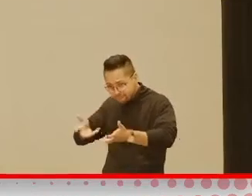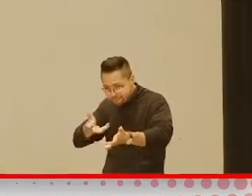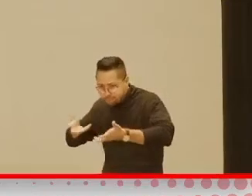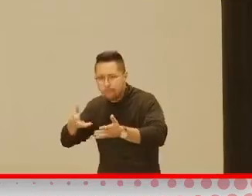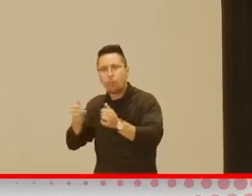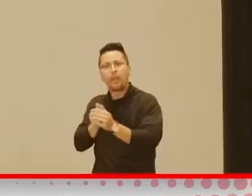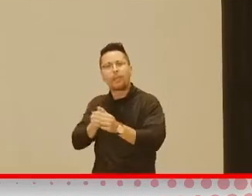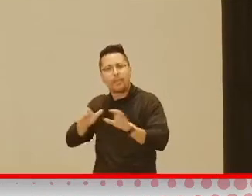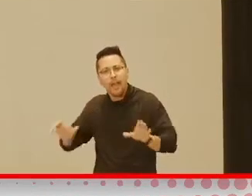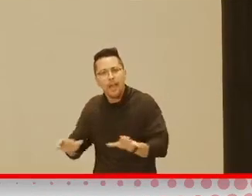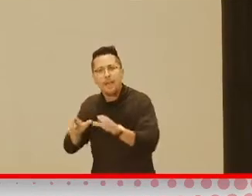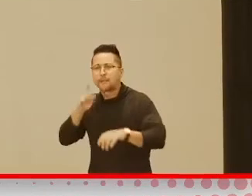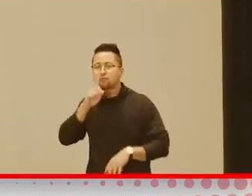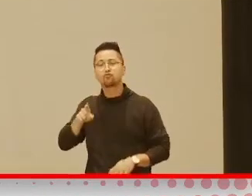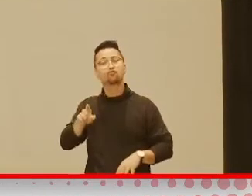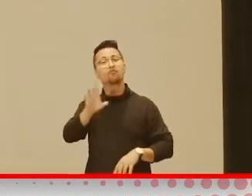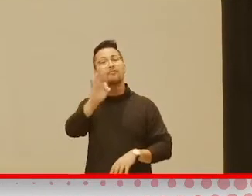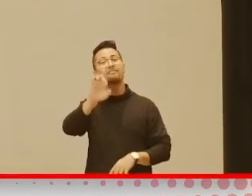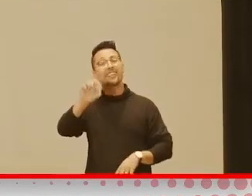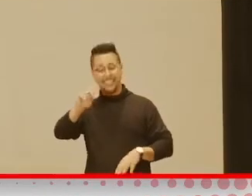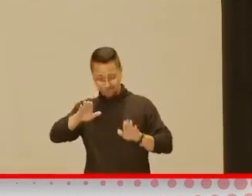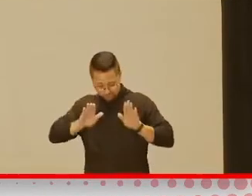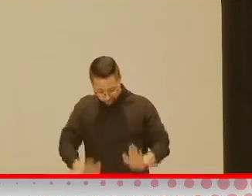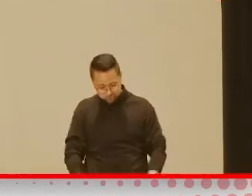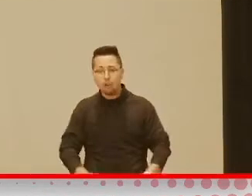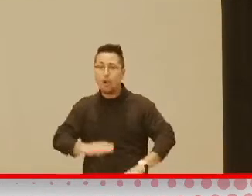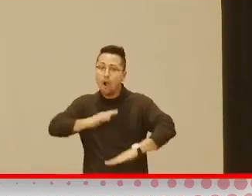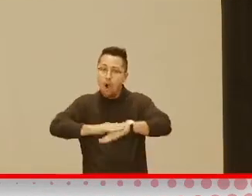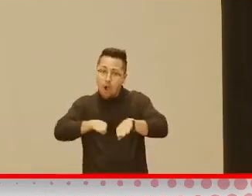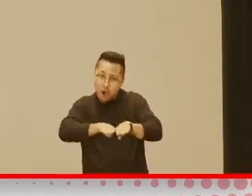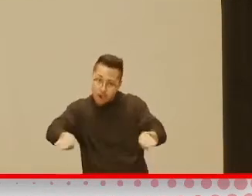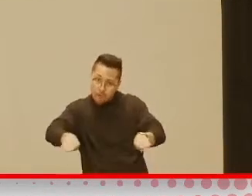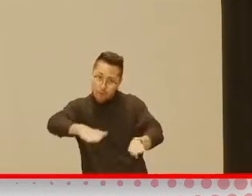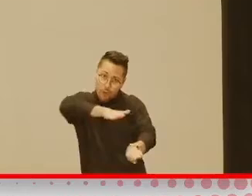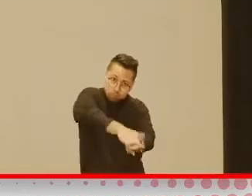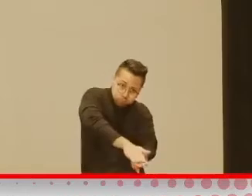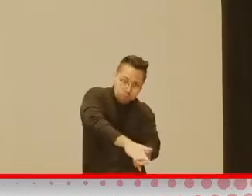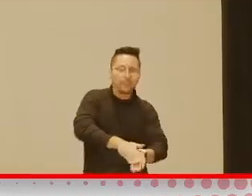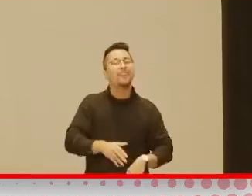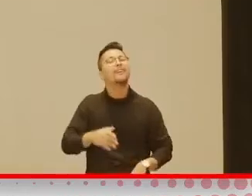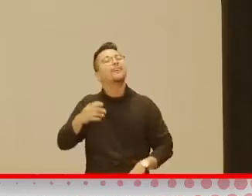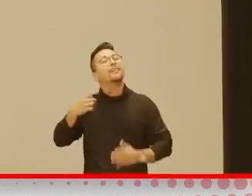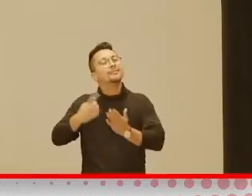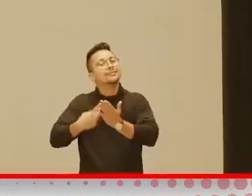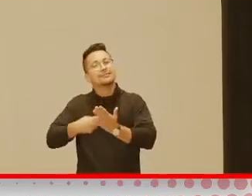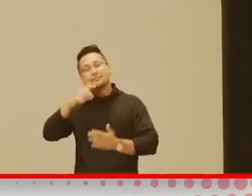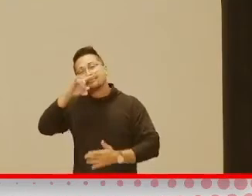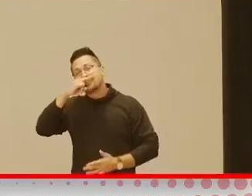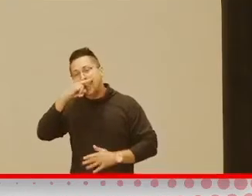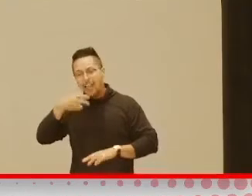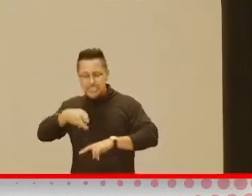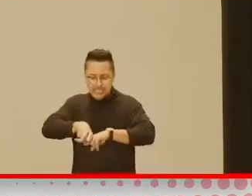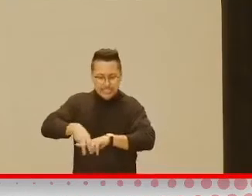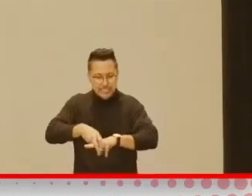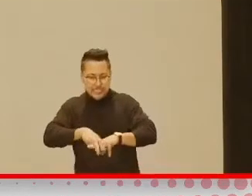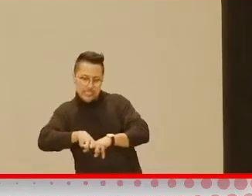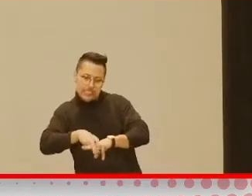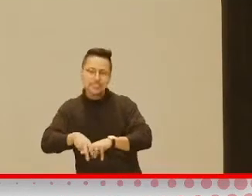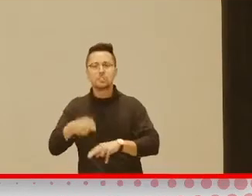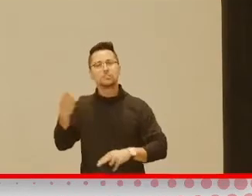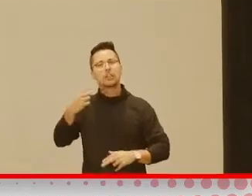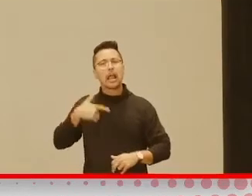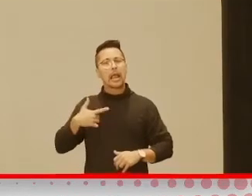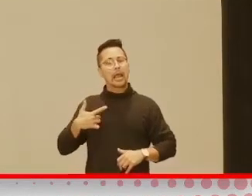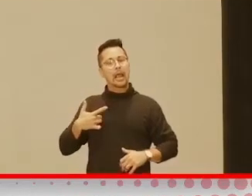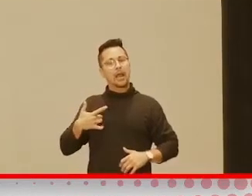make sure that their feet are touching the ground. A lot of times kids fidget because they can't find their balance in